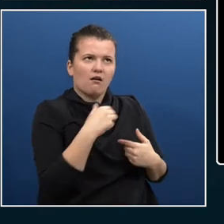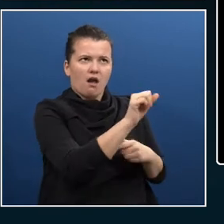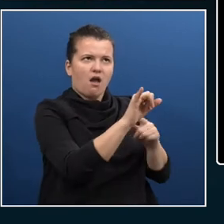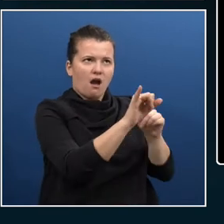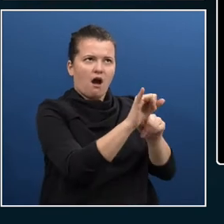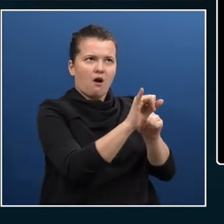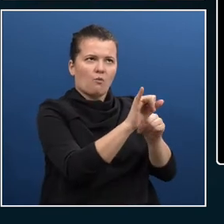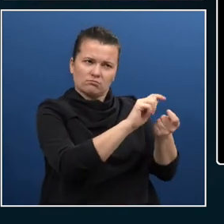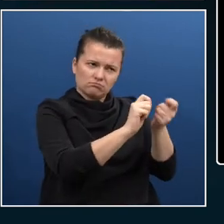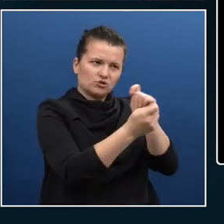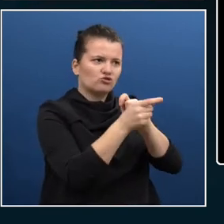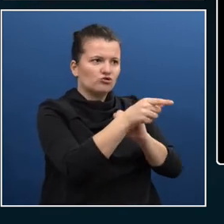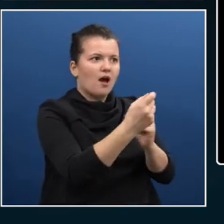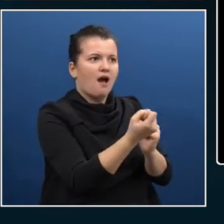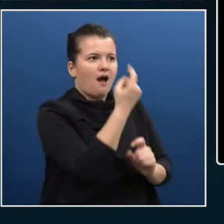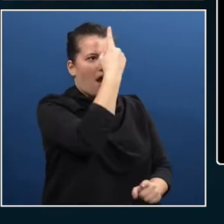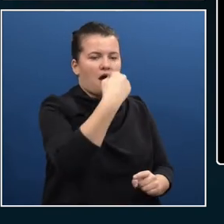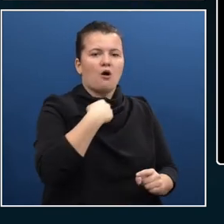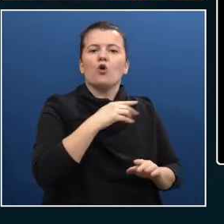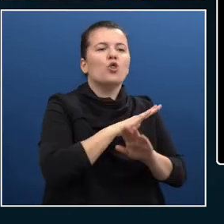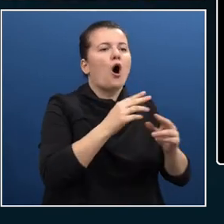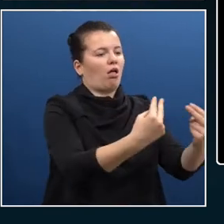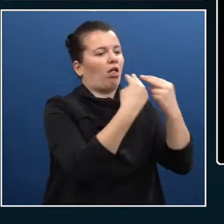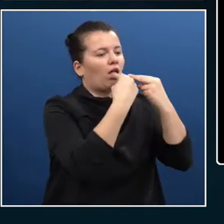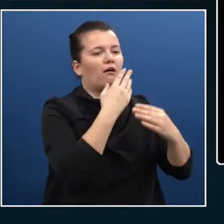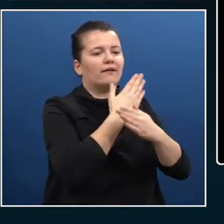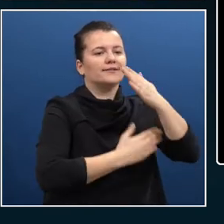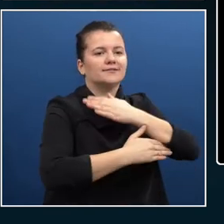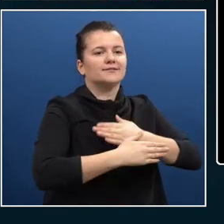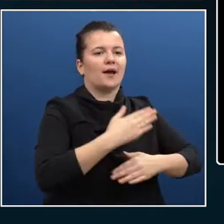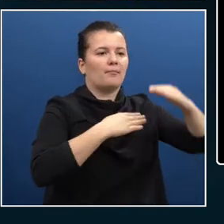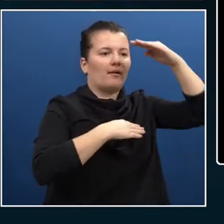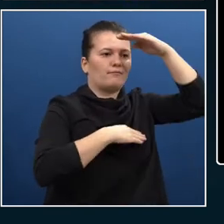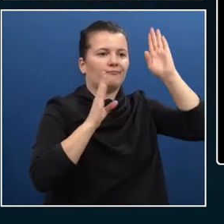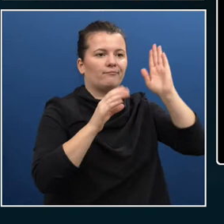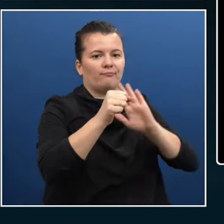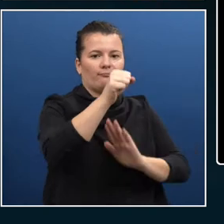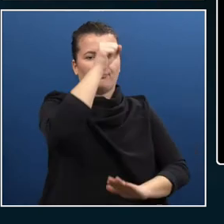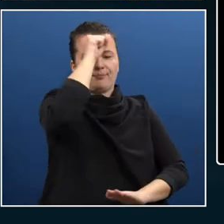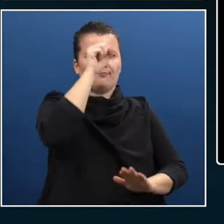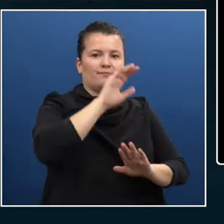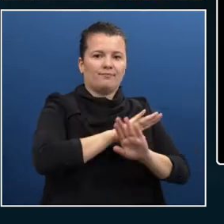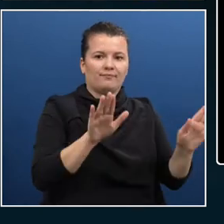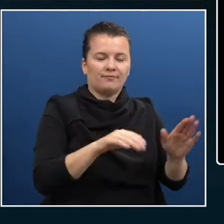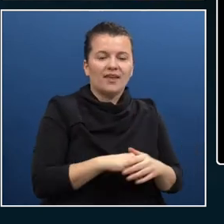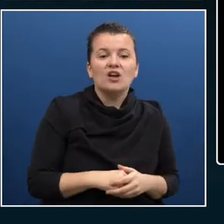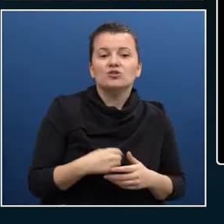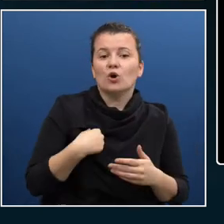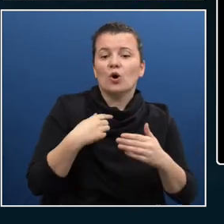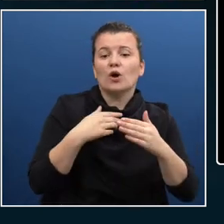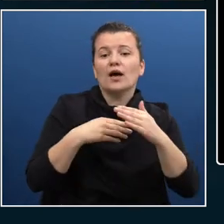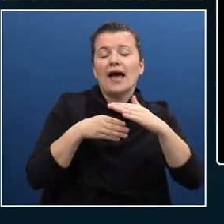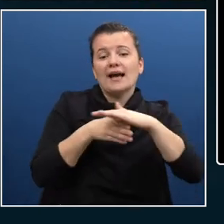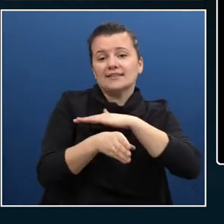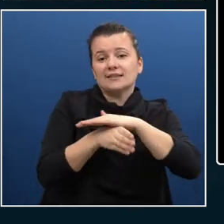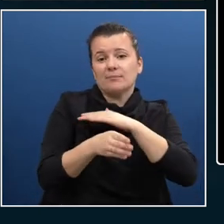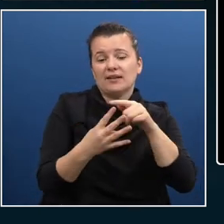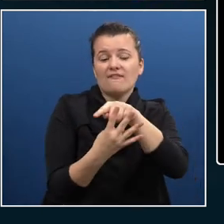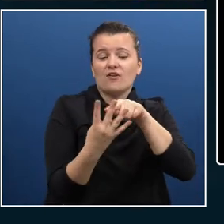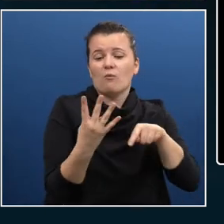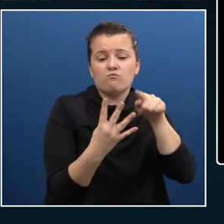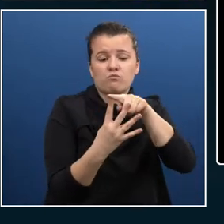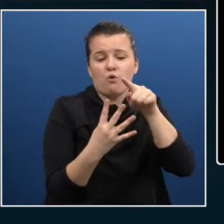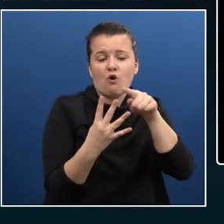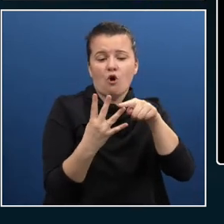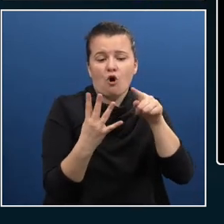accessibility. Let's also look at some principles around accessibility. There are only four principles. I'm not going to go into too much